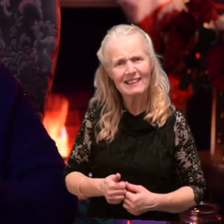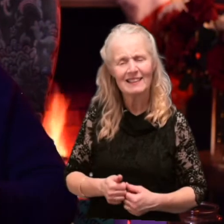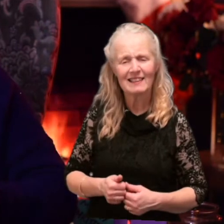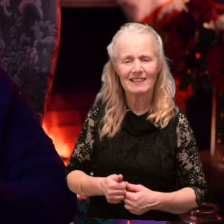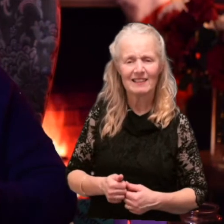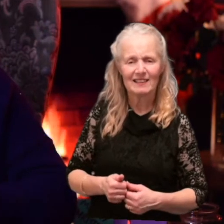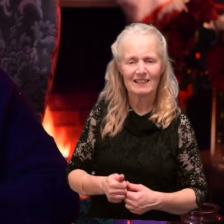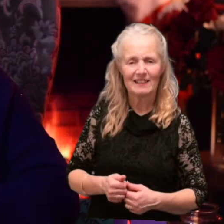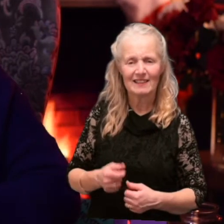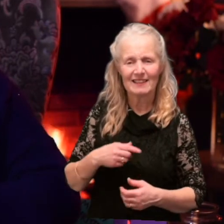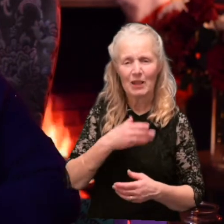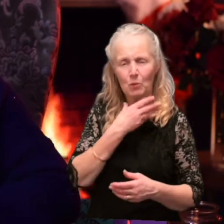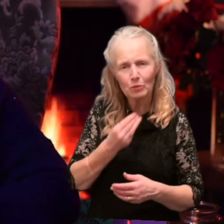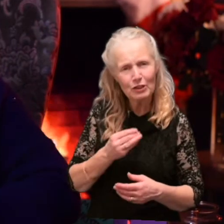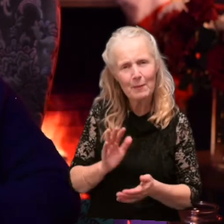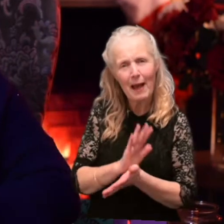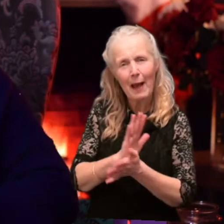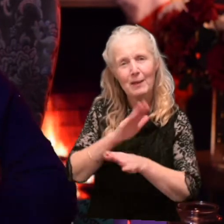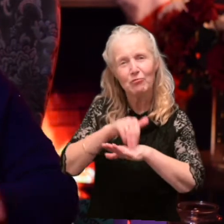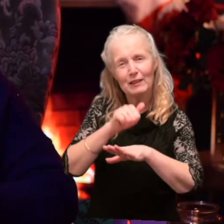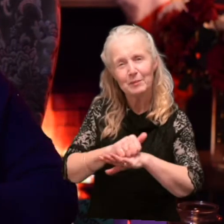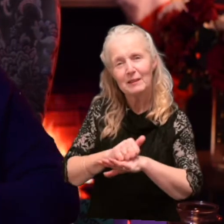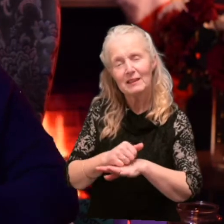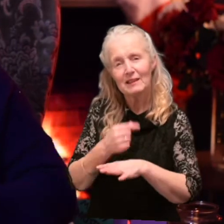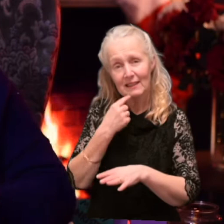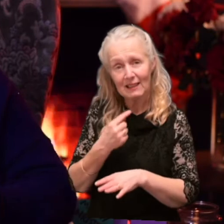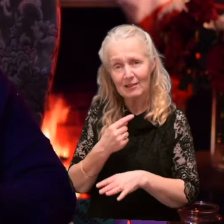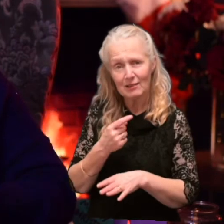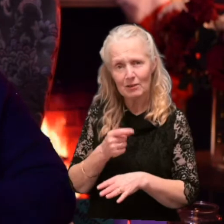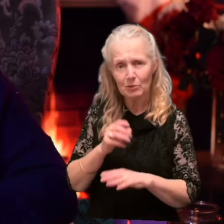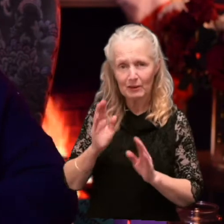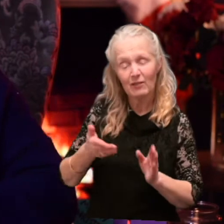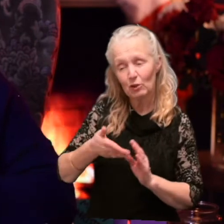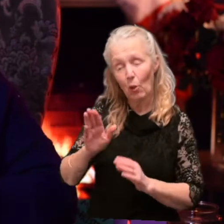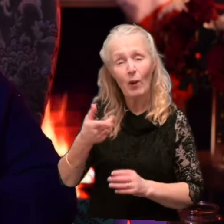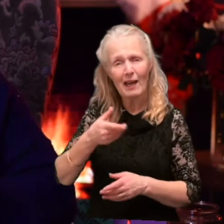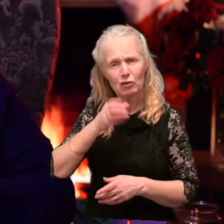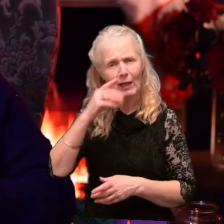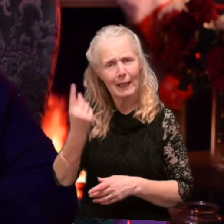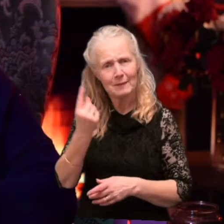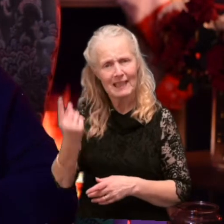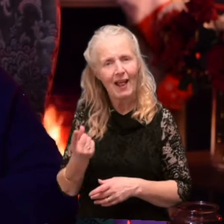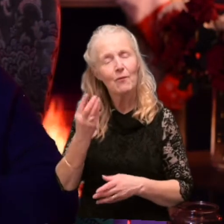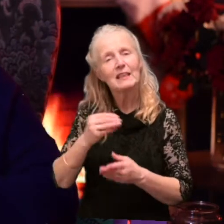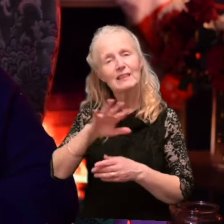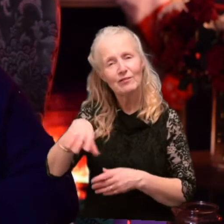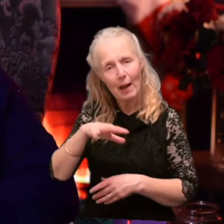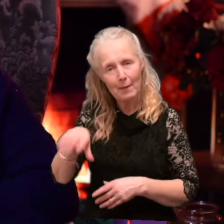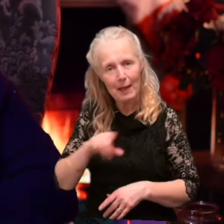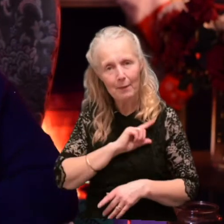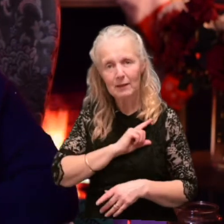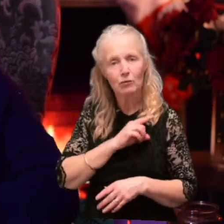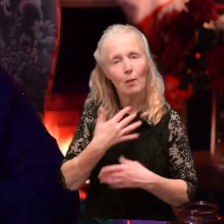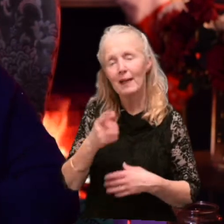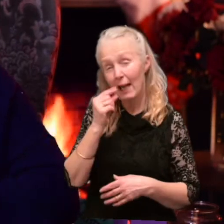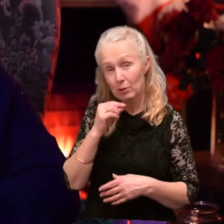I wished him a happy Christmas and he said that he was going to have to go off and have a drink himself now, know, a drink with his family because he hadn't been able to have